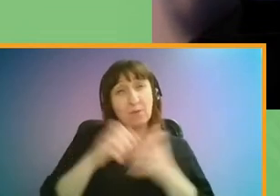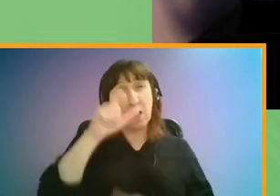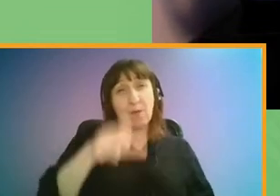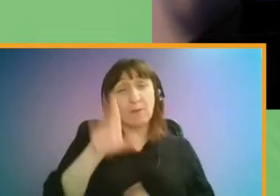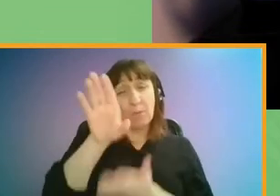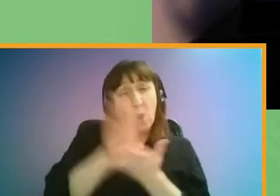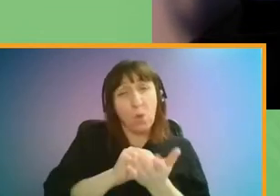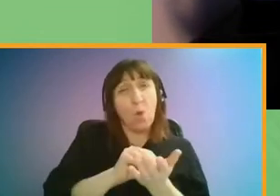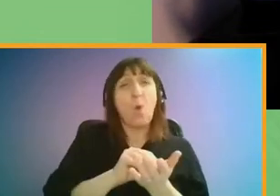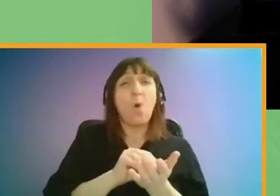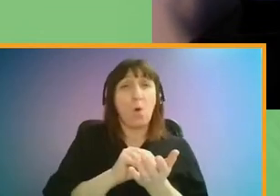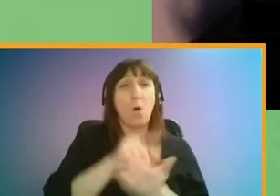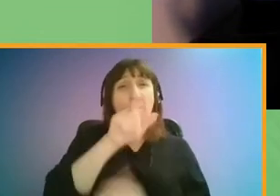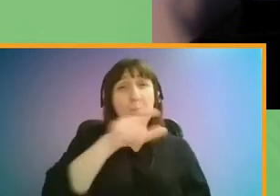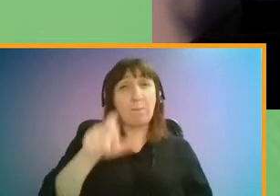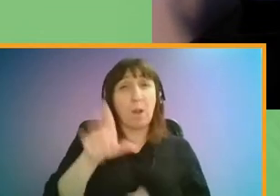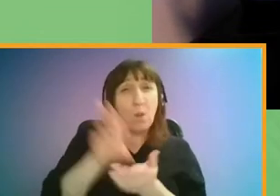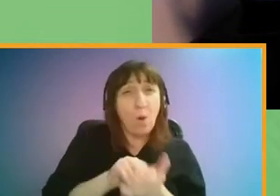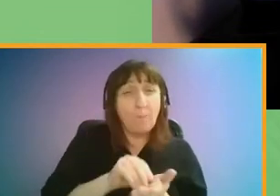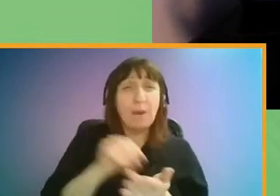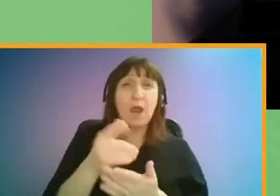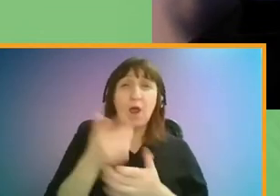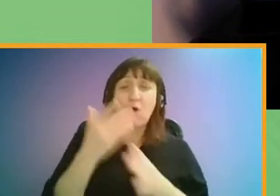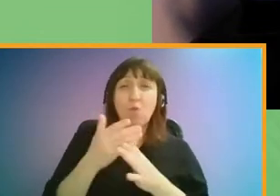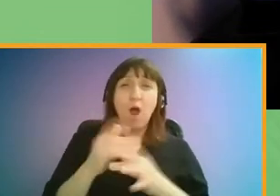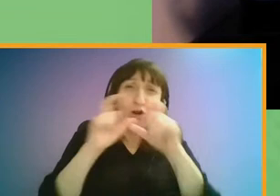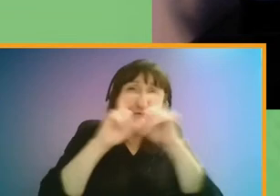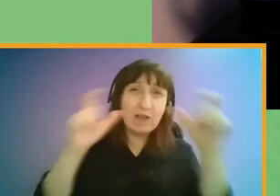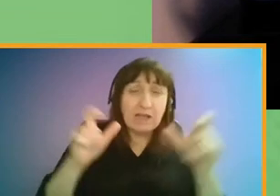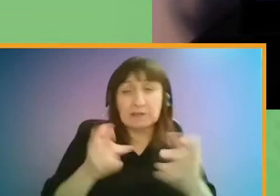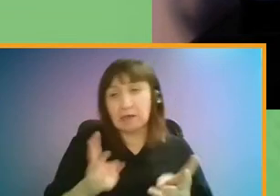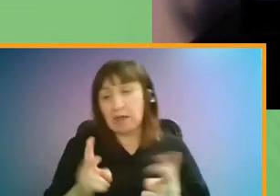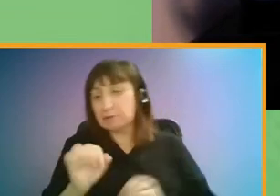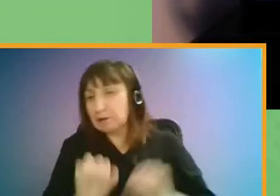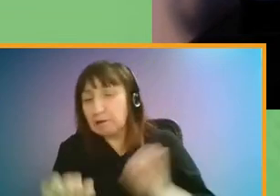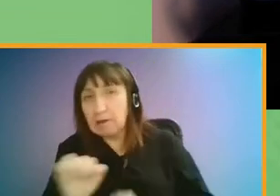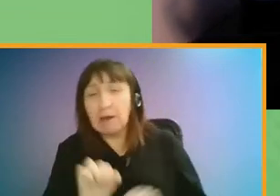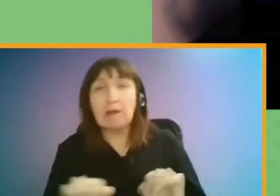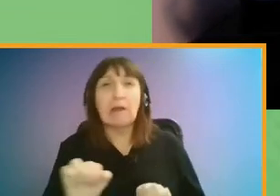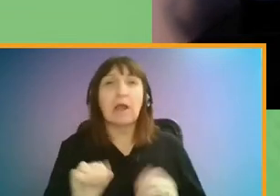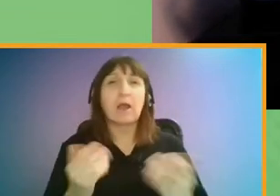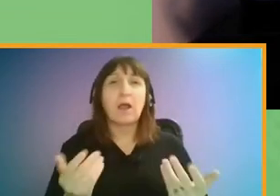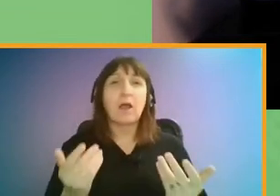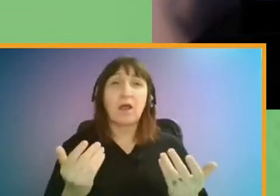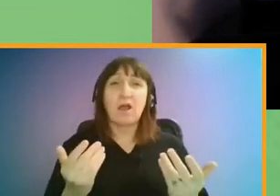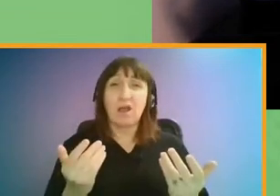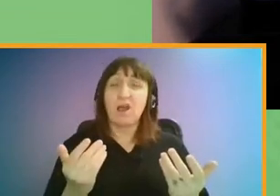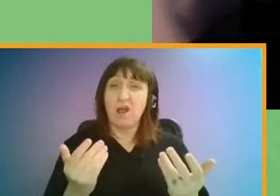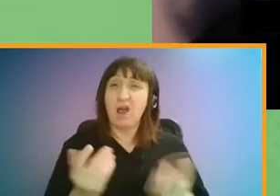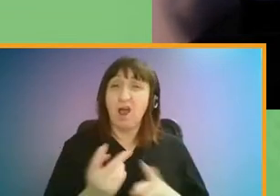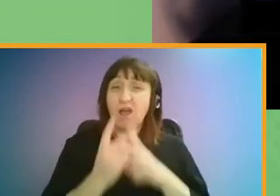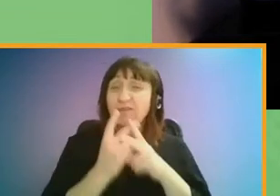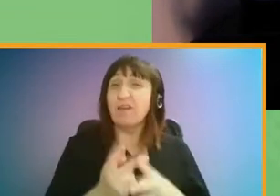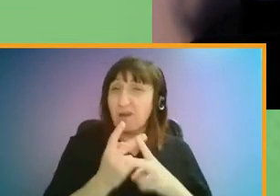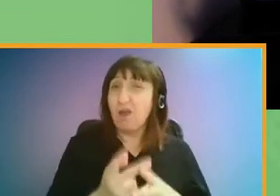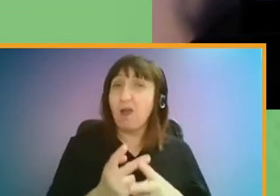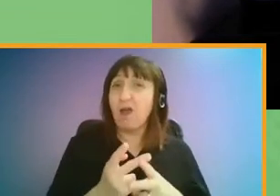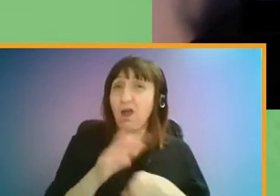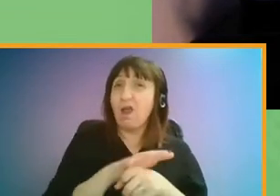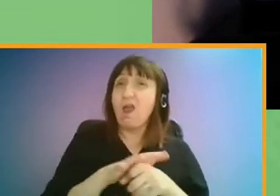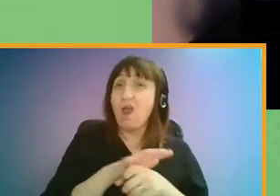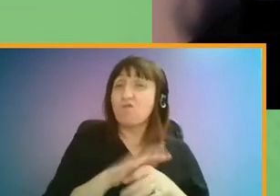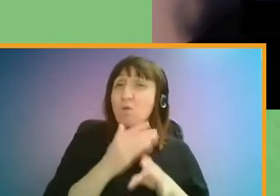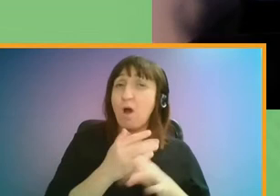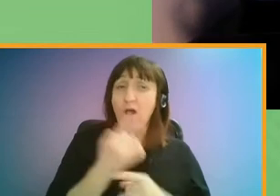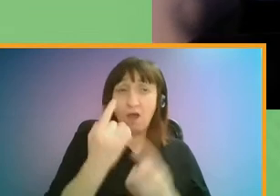working in the retail, catering, cleaning and care industries. They have to